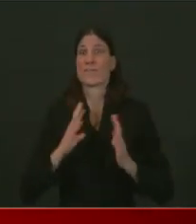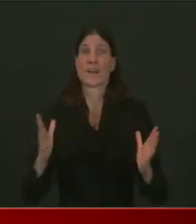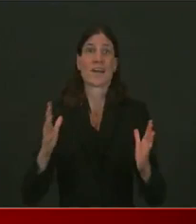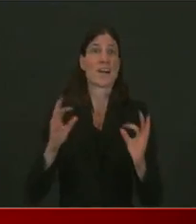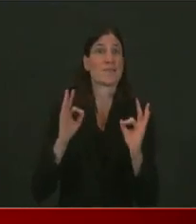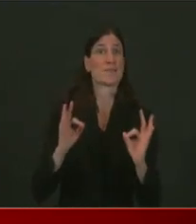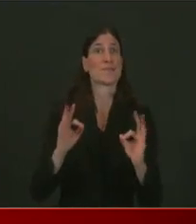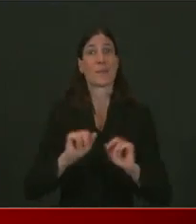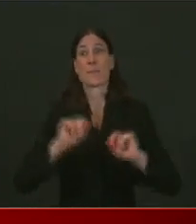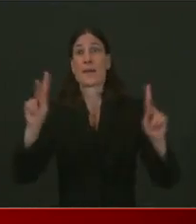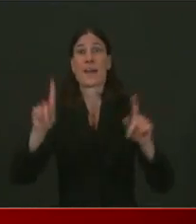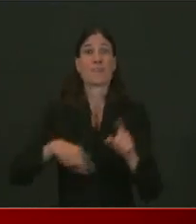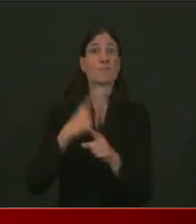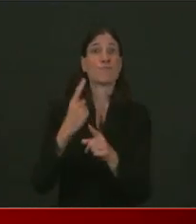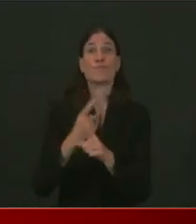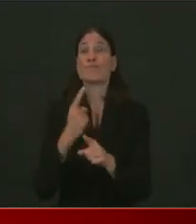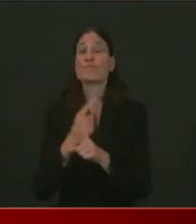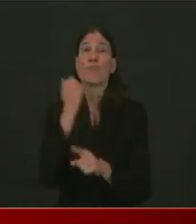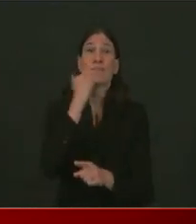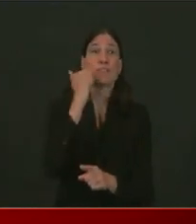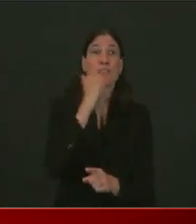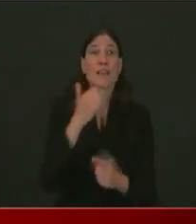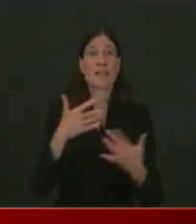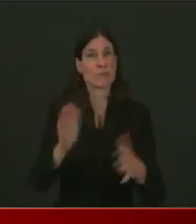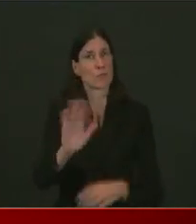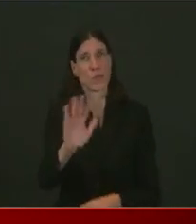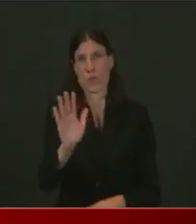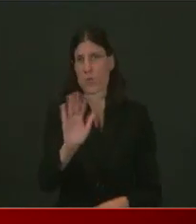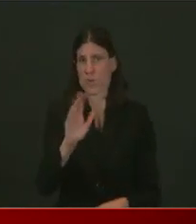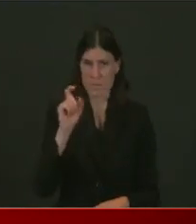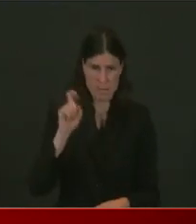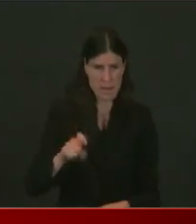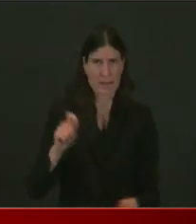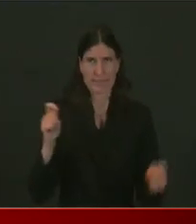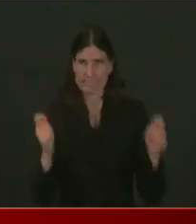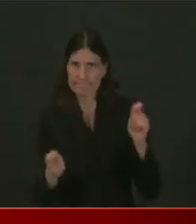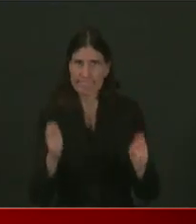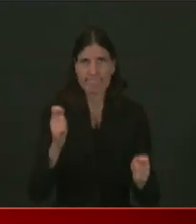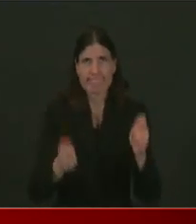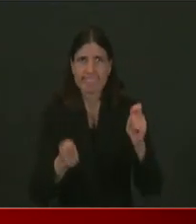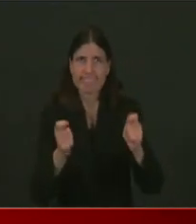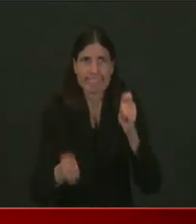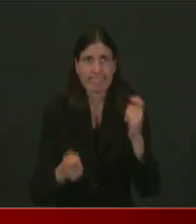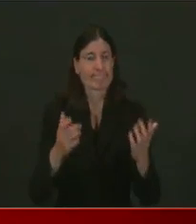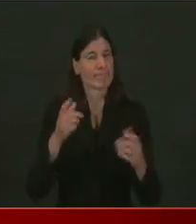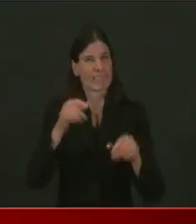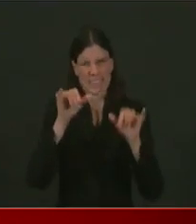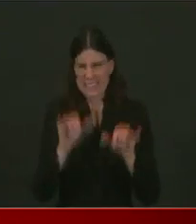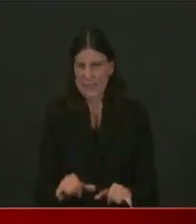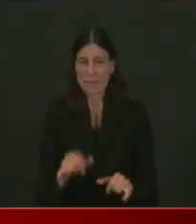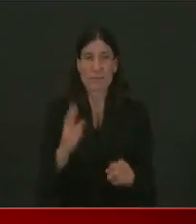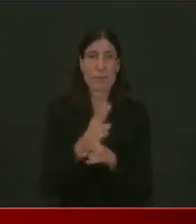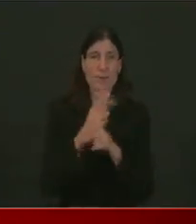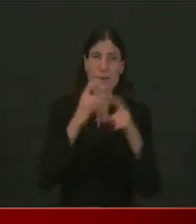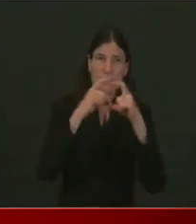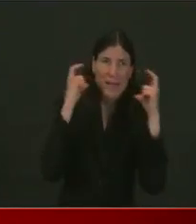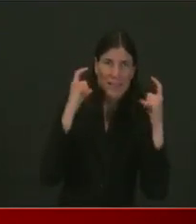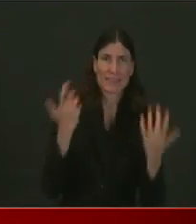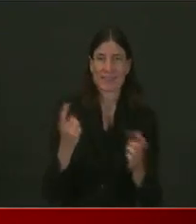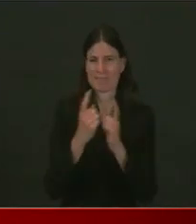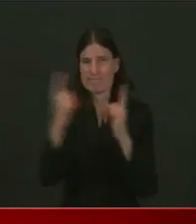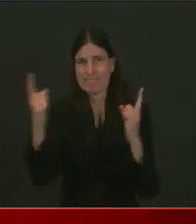direction because we've changed. The virus hasn't changed. We've changed. We're wearing our masks, washing our hands, staying six feet apart,